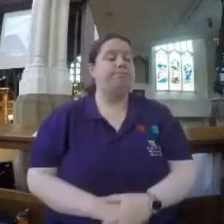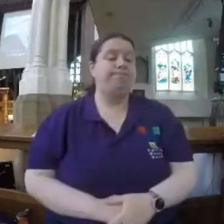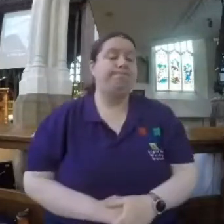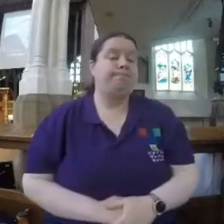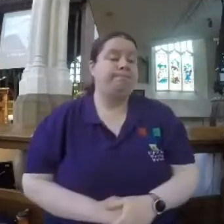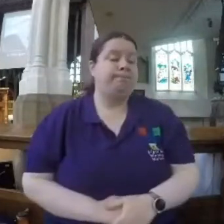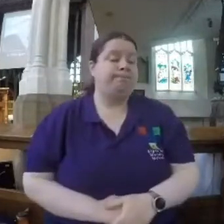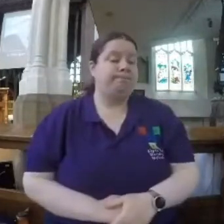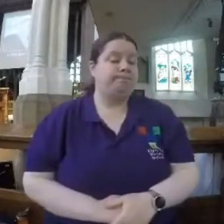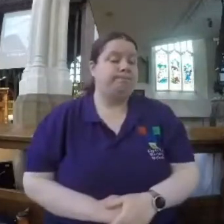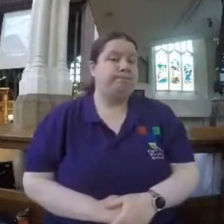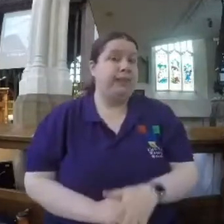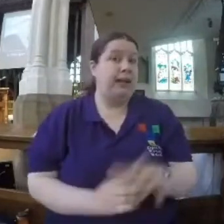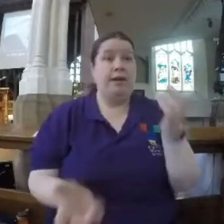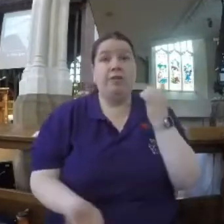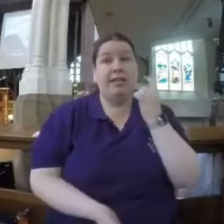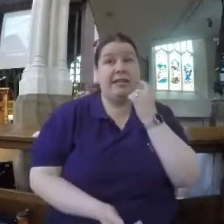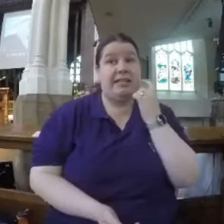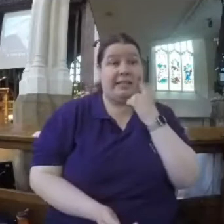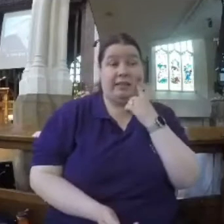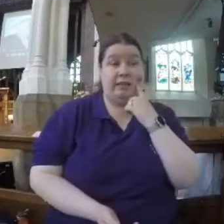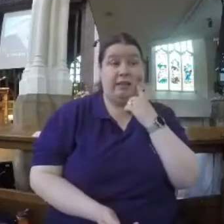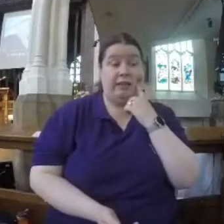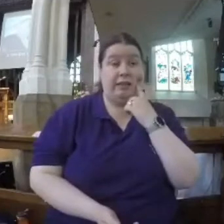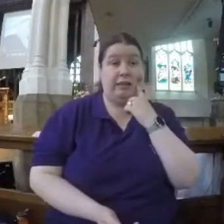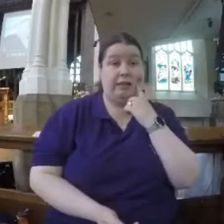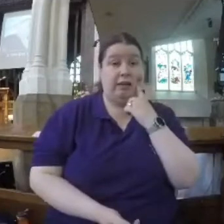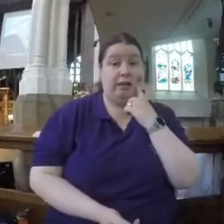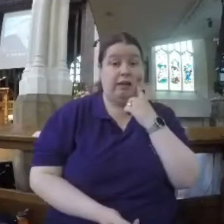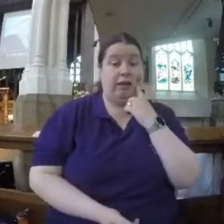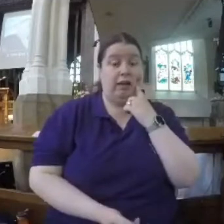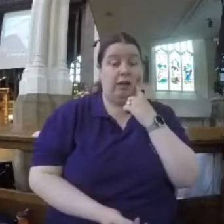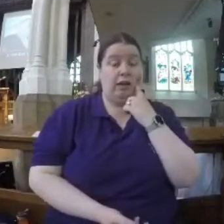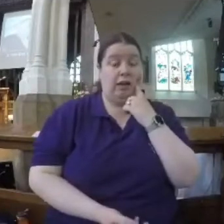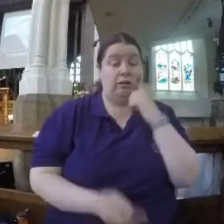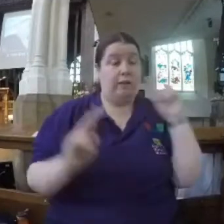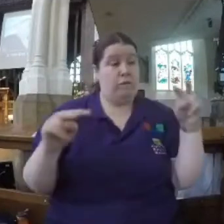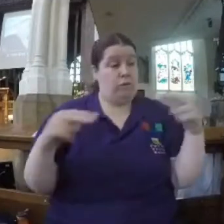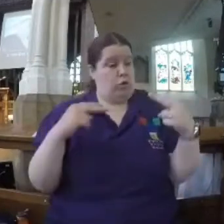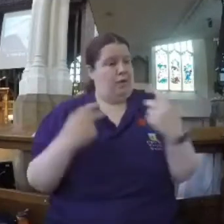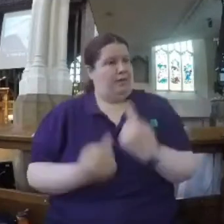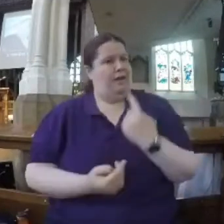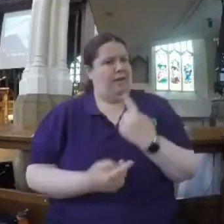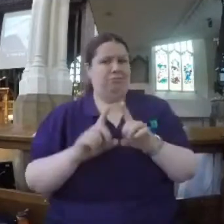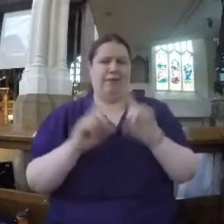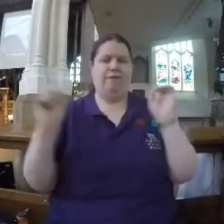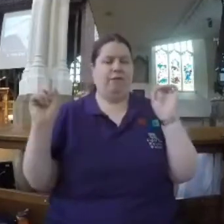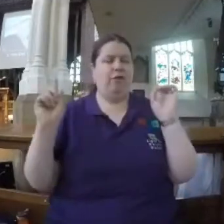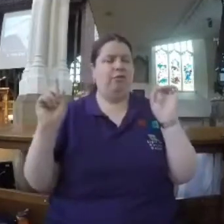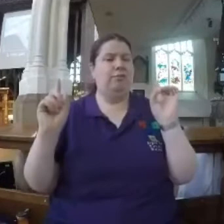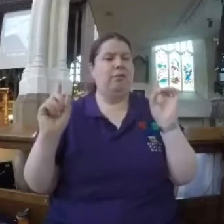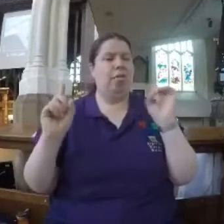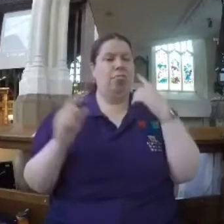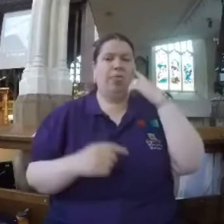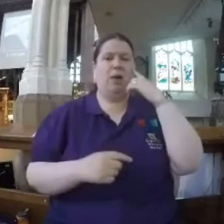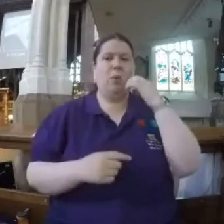Now it's very easy, as Judith prayed in the prayers, to see ourselves in a different way to the way other people see us. It's very easy